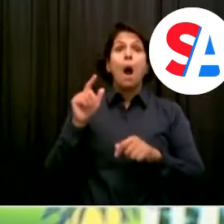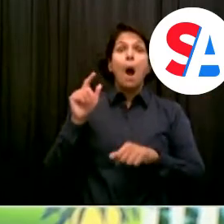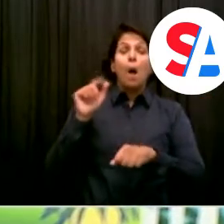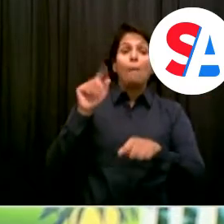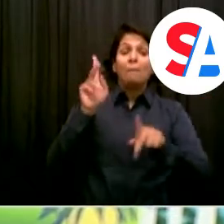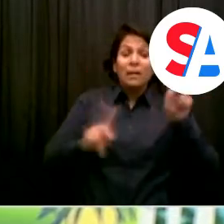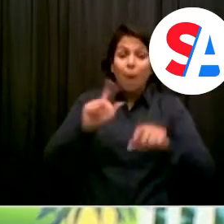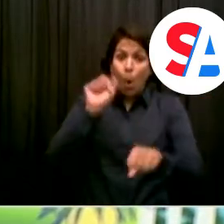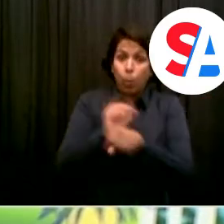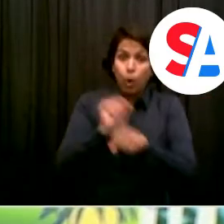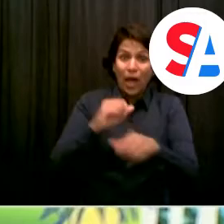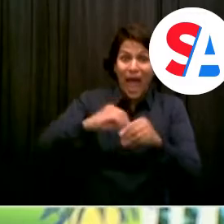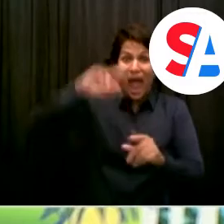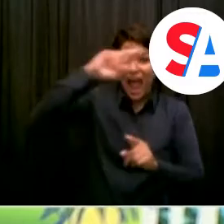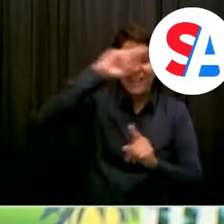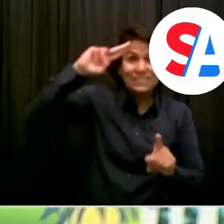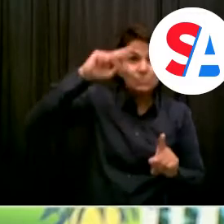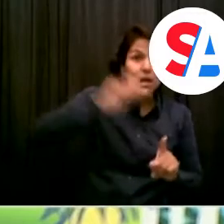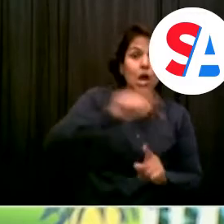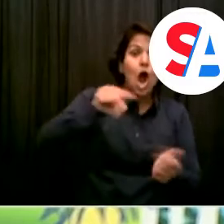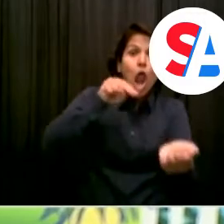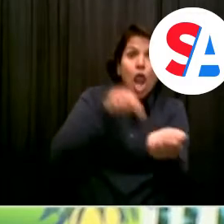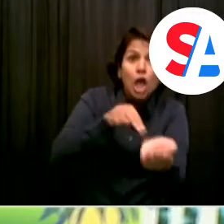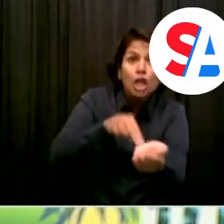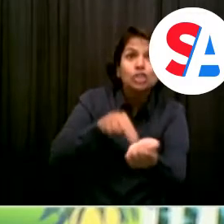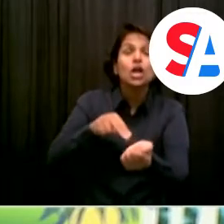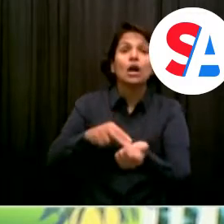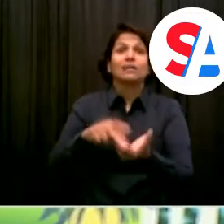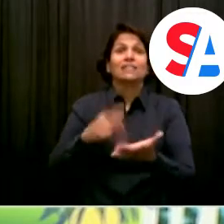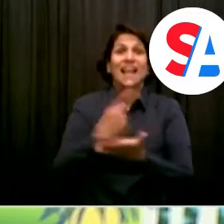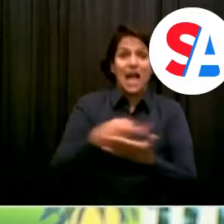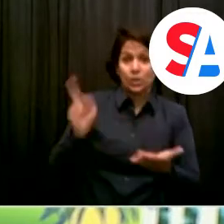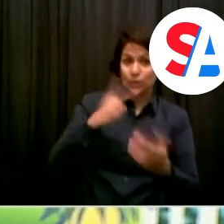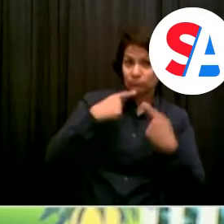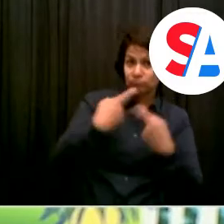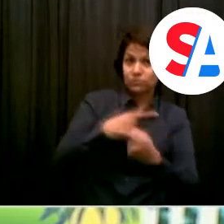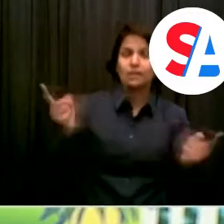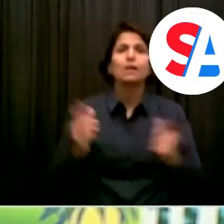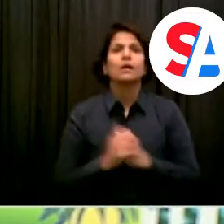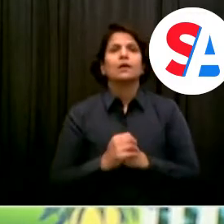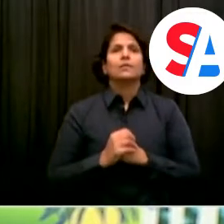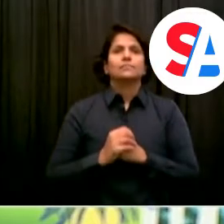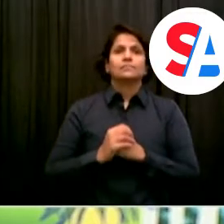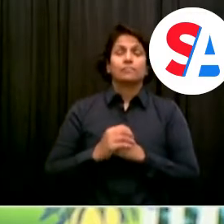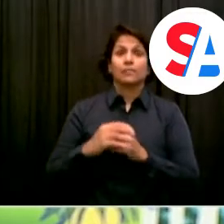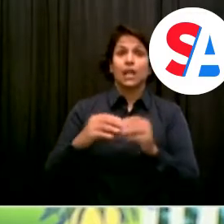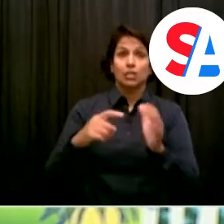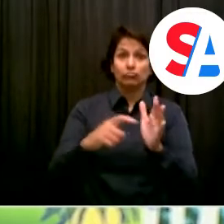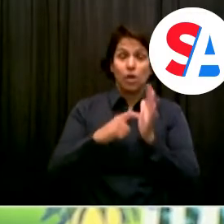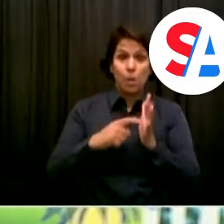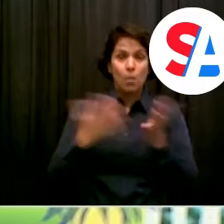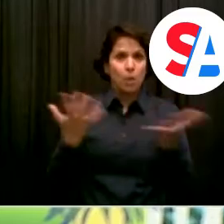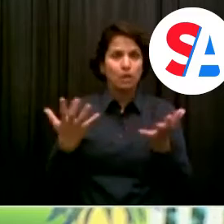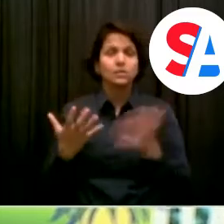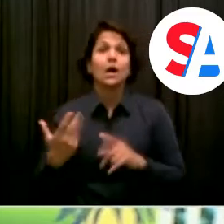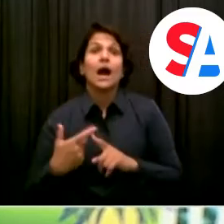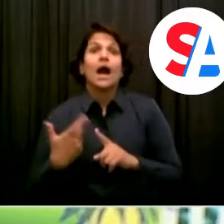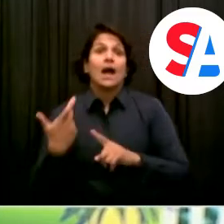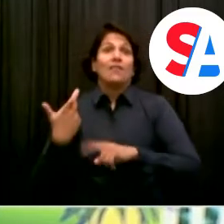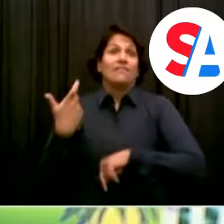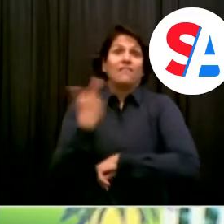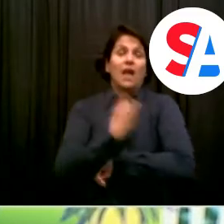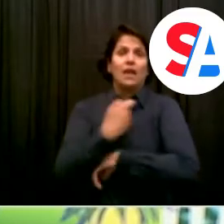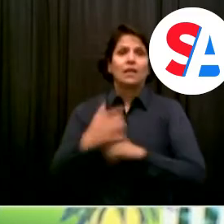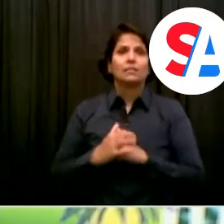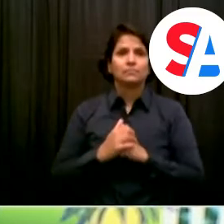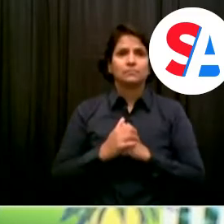the COVID safety requirement. Simply show proof of vaccination or get tested every single